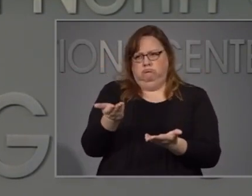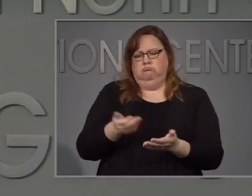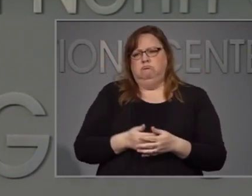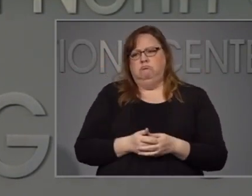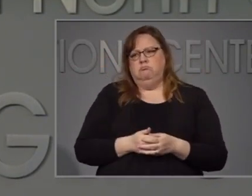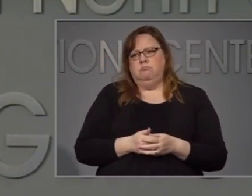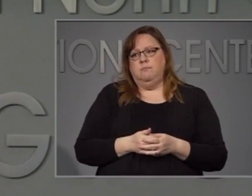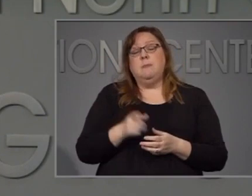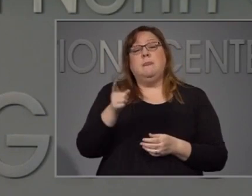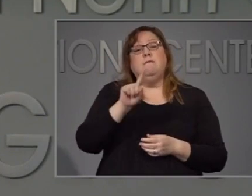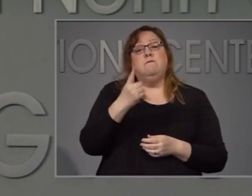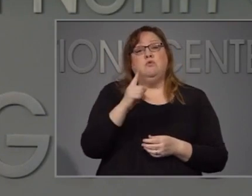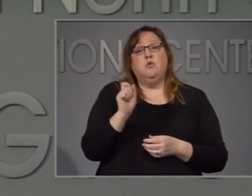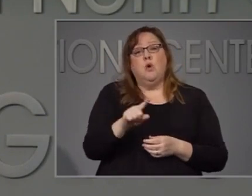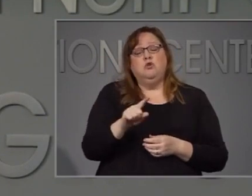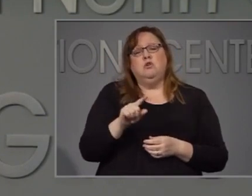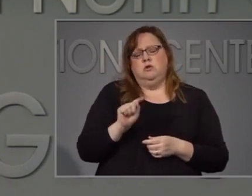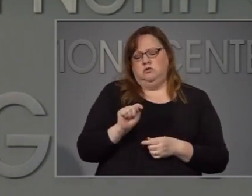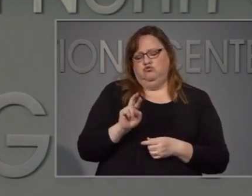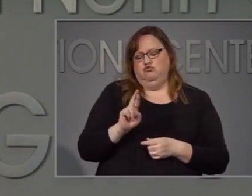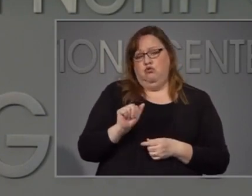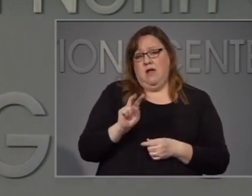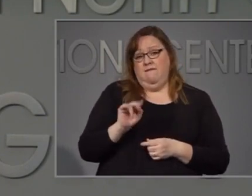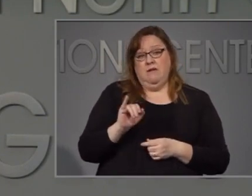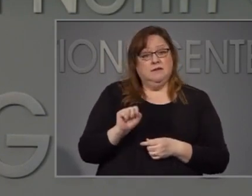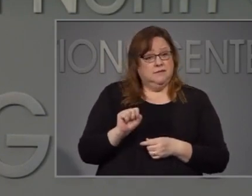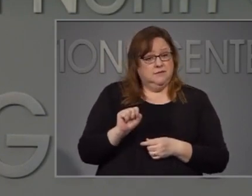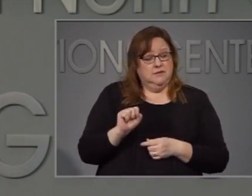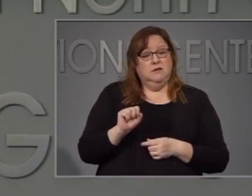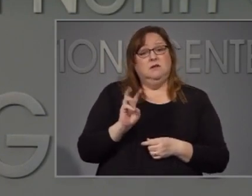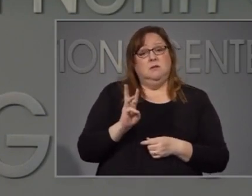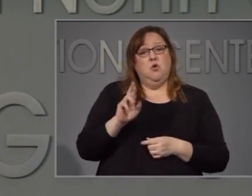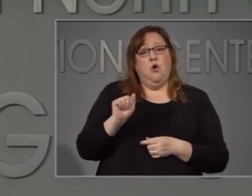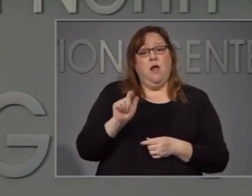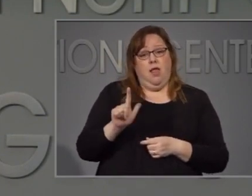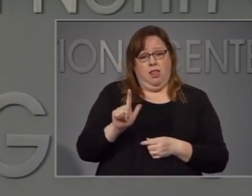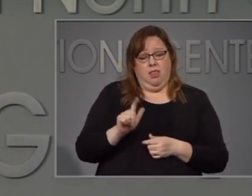Our first question will come from Travis Sane with WRAL.